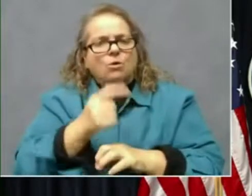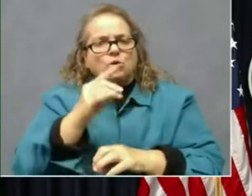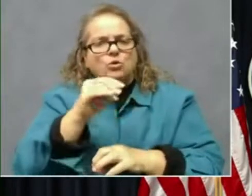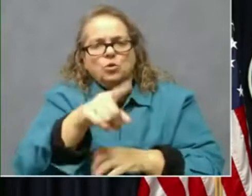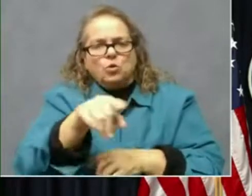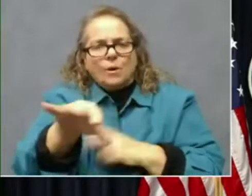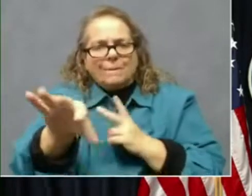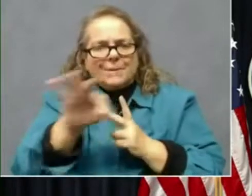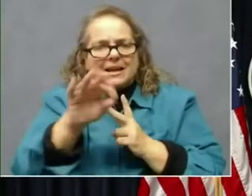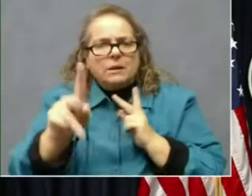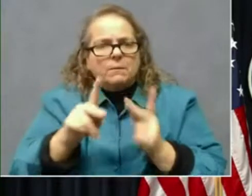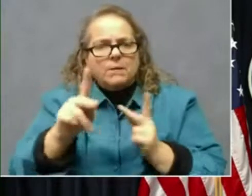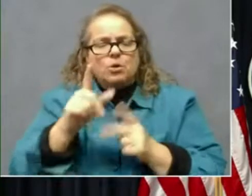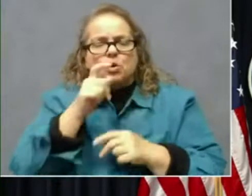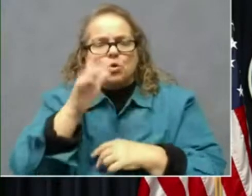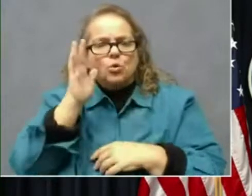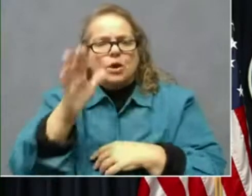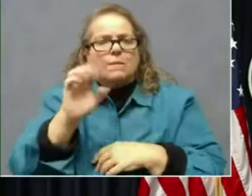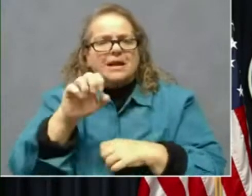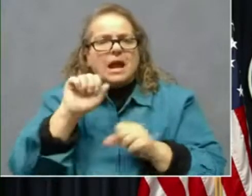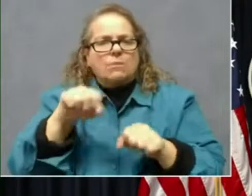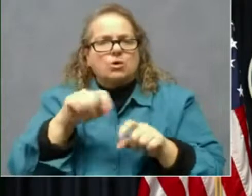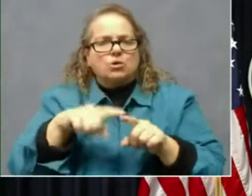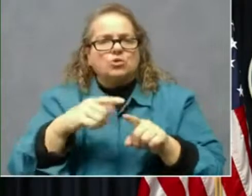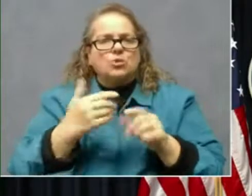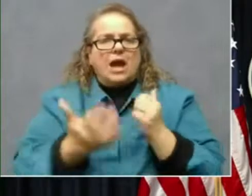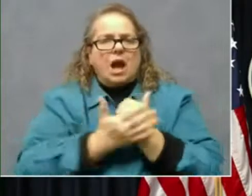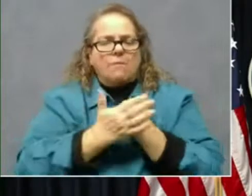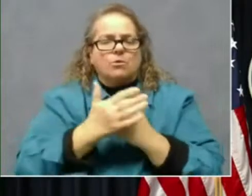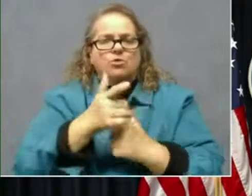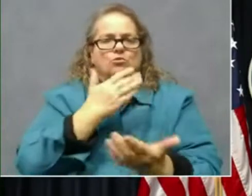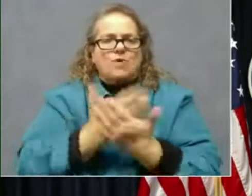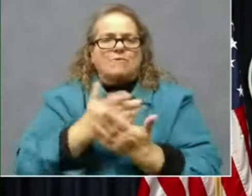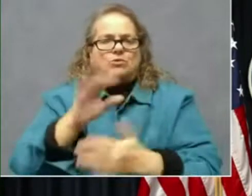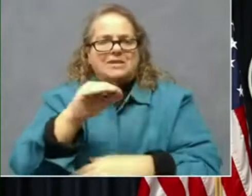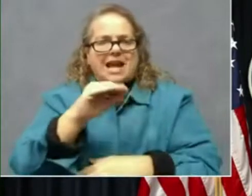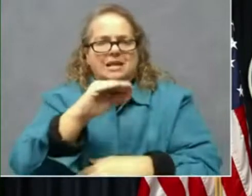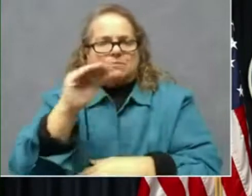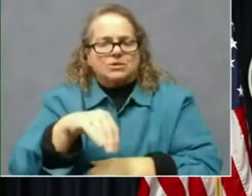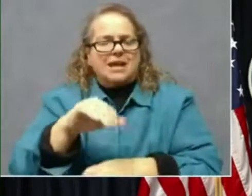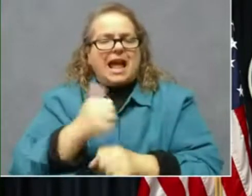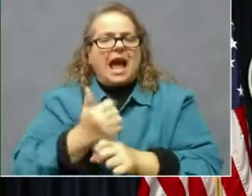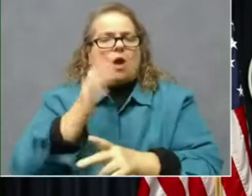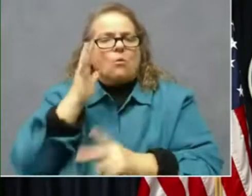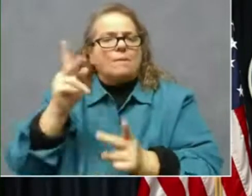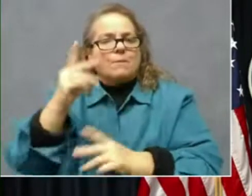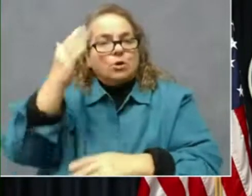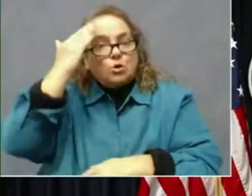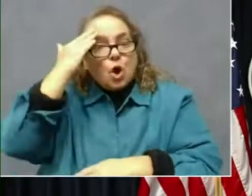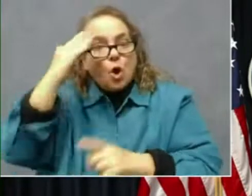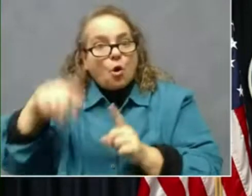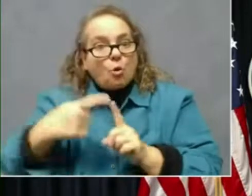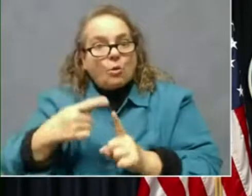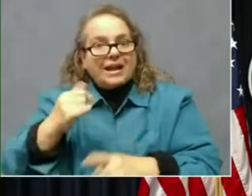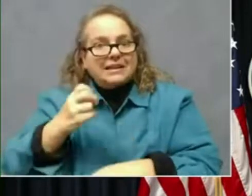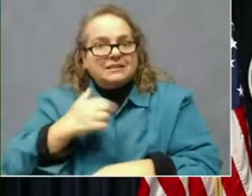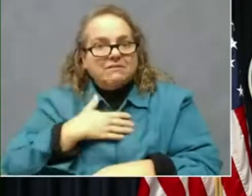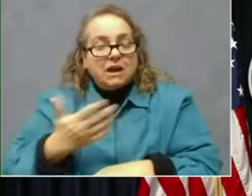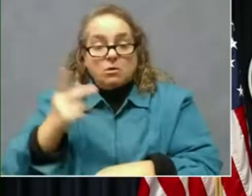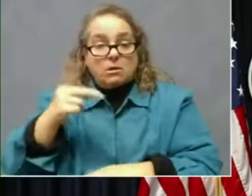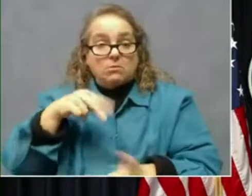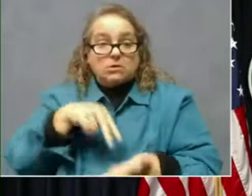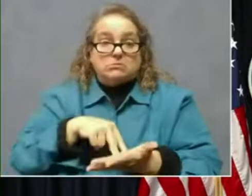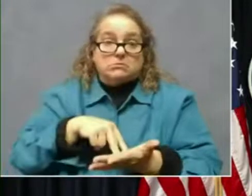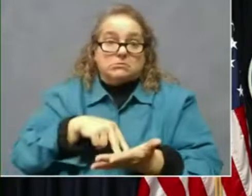are going to be able to help them get to 90%? How do people know when it's available? Do you want people to just kind of camp outside of Walgreens?